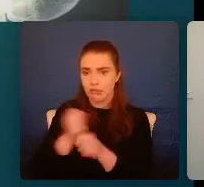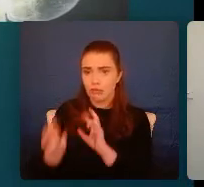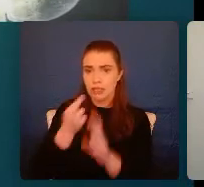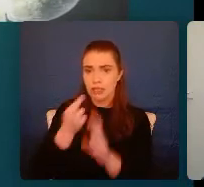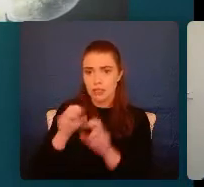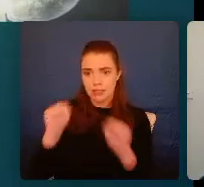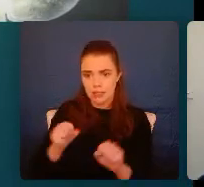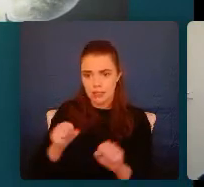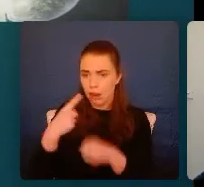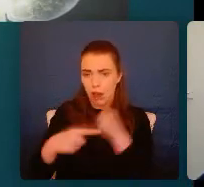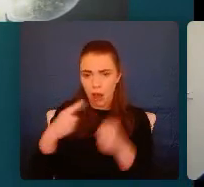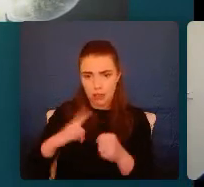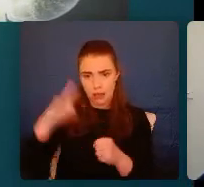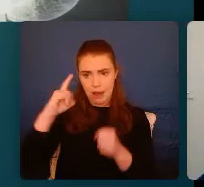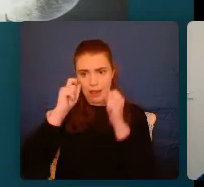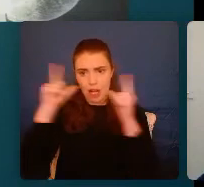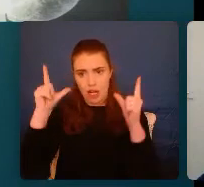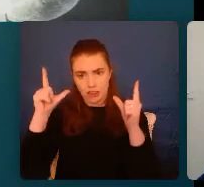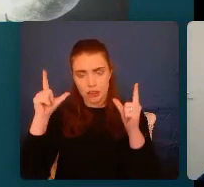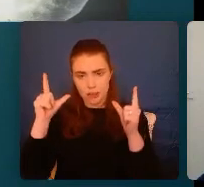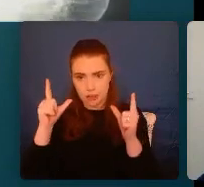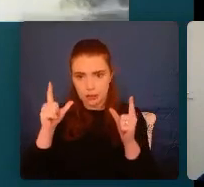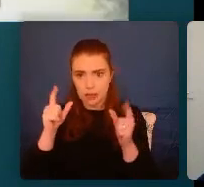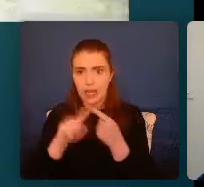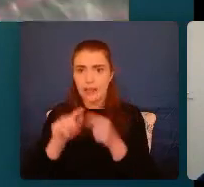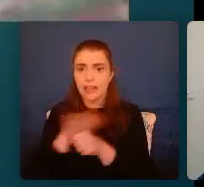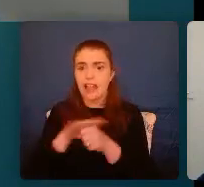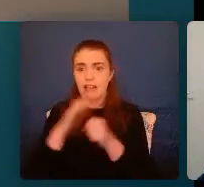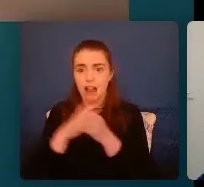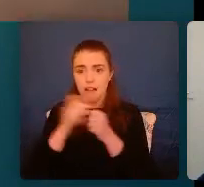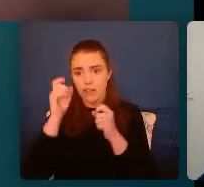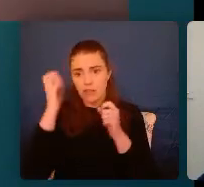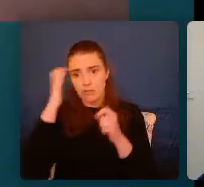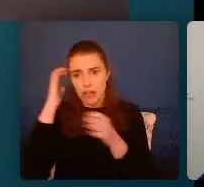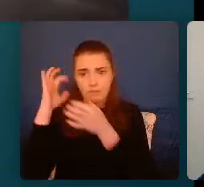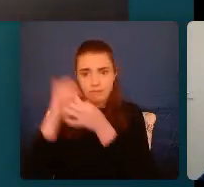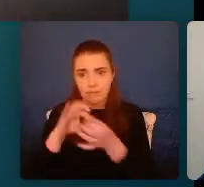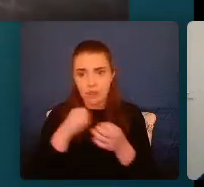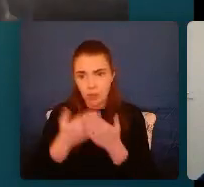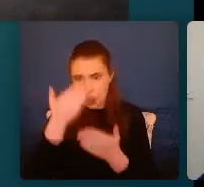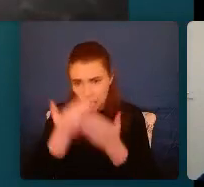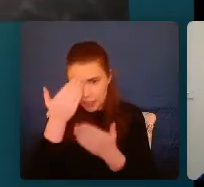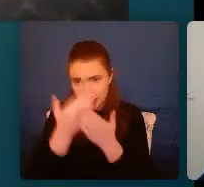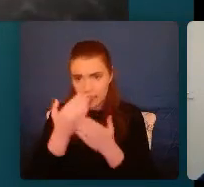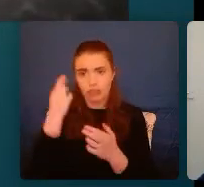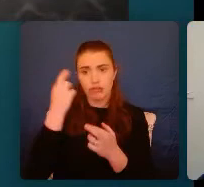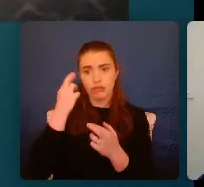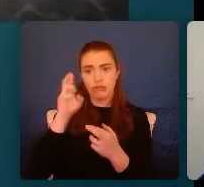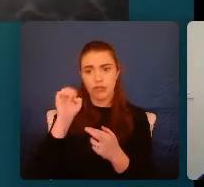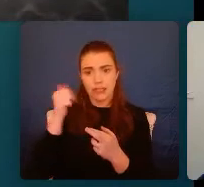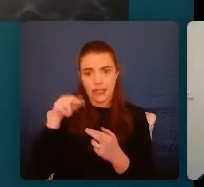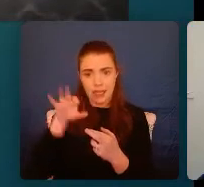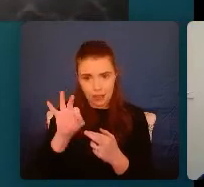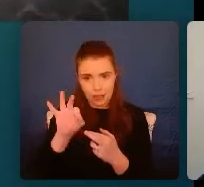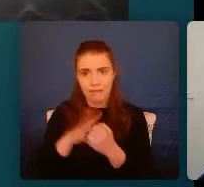high alert. In the areas of the brain dedicated to learning and reasoning, the neural connections that comprise brain